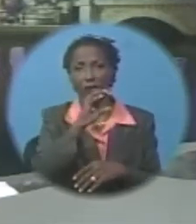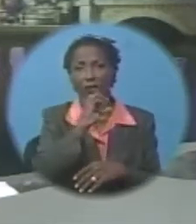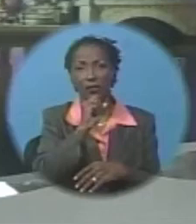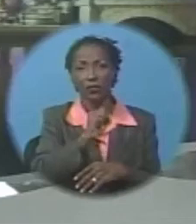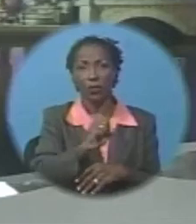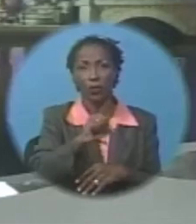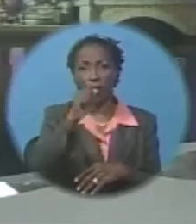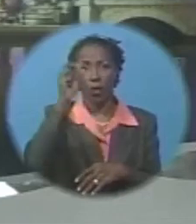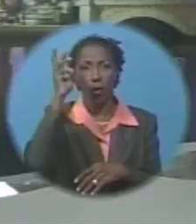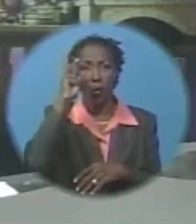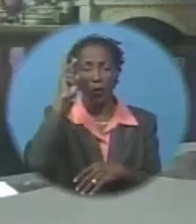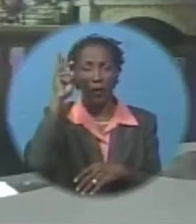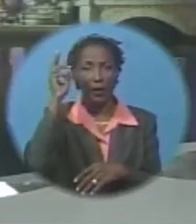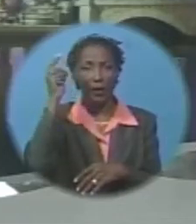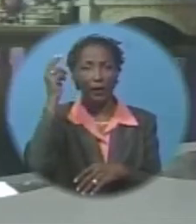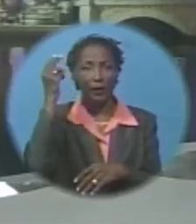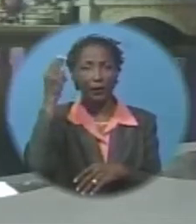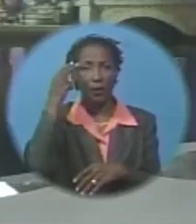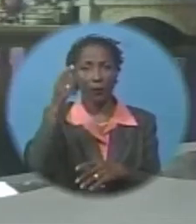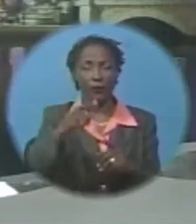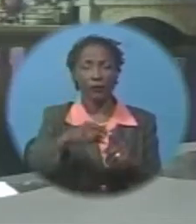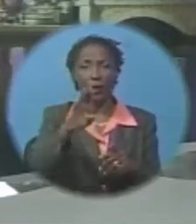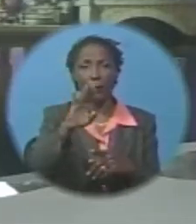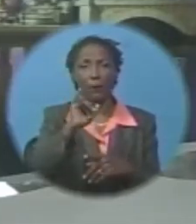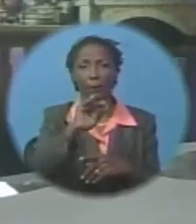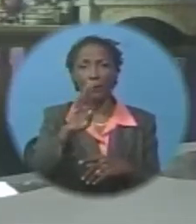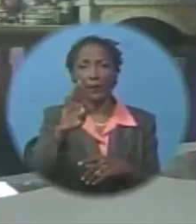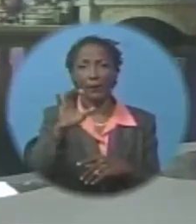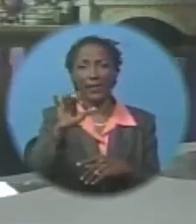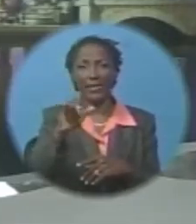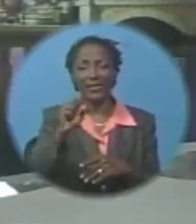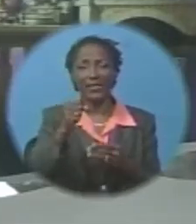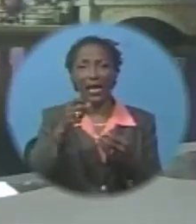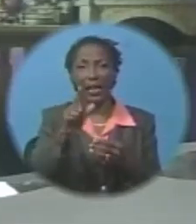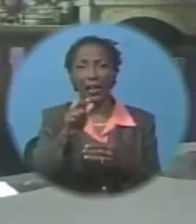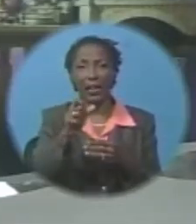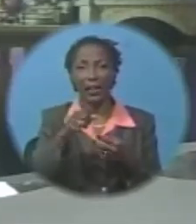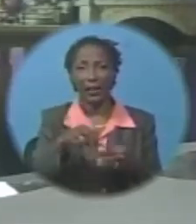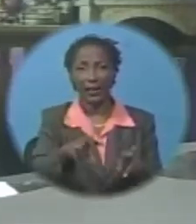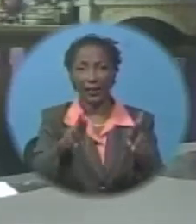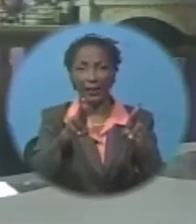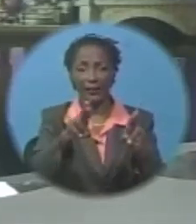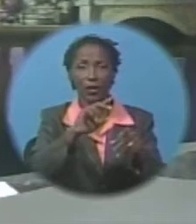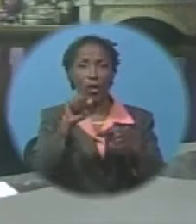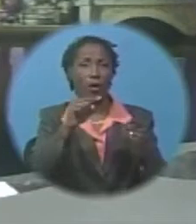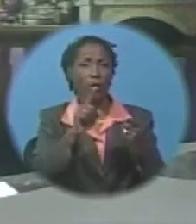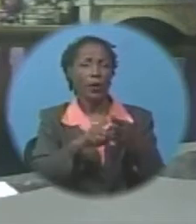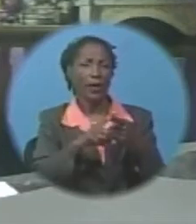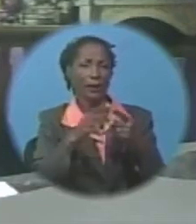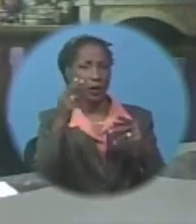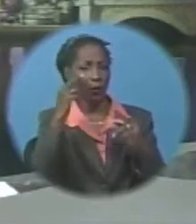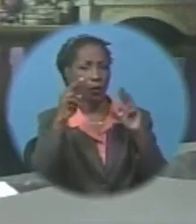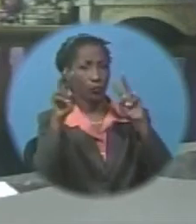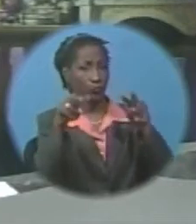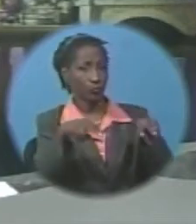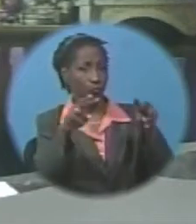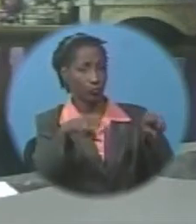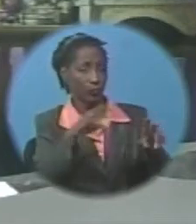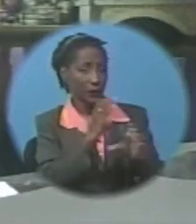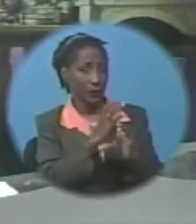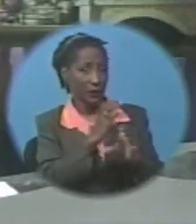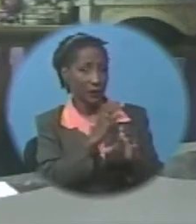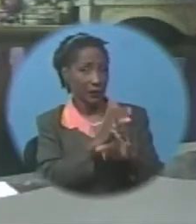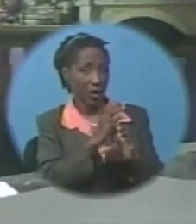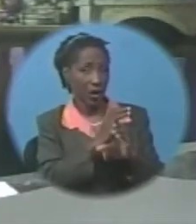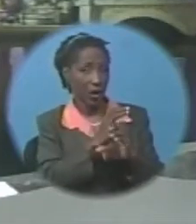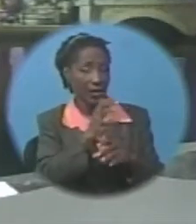Bibby's Lane, St. Michael, was held after police were conducting a routine vehicle check-in in the area of Jack-in-the-Box, Gully Road, St. Thomas.